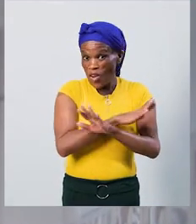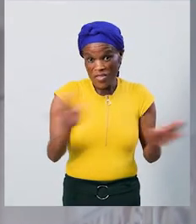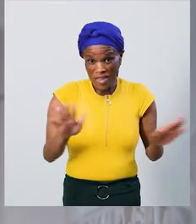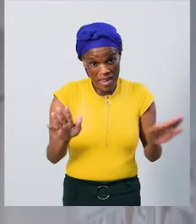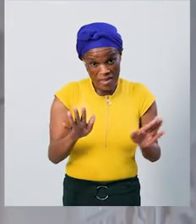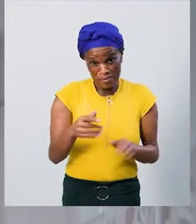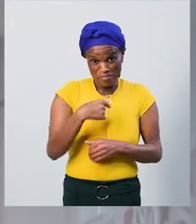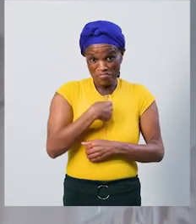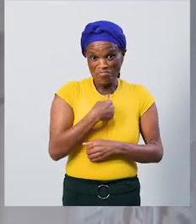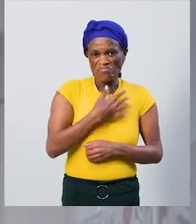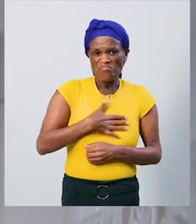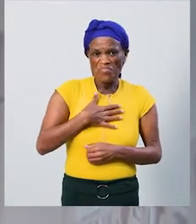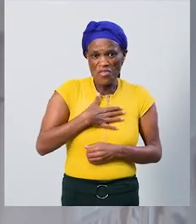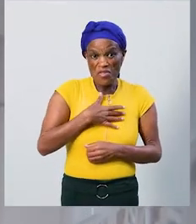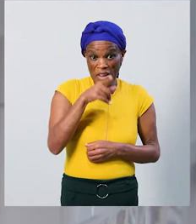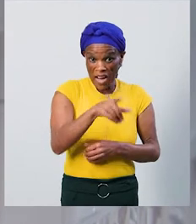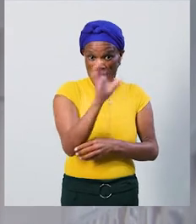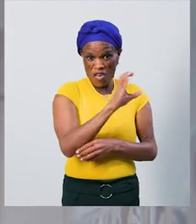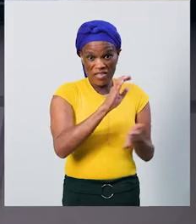I don't the same you can hear it.